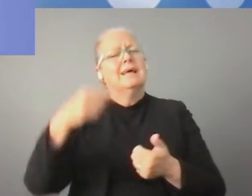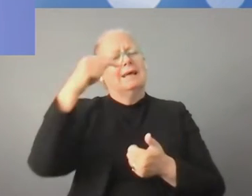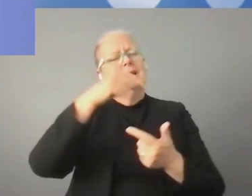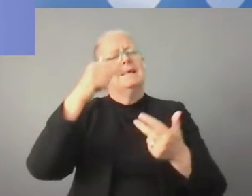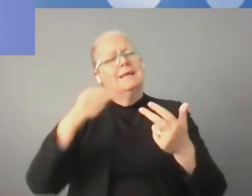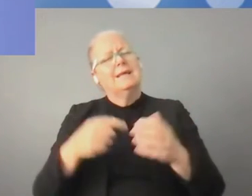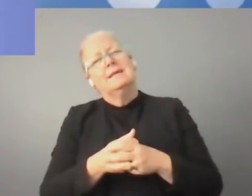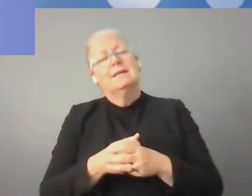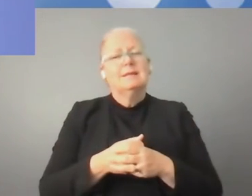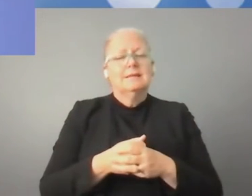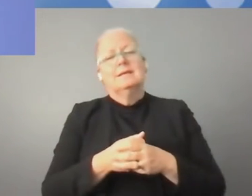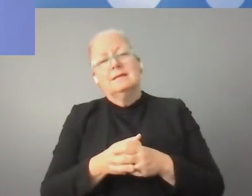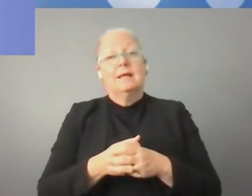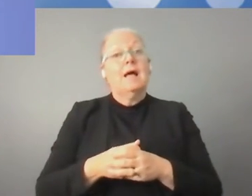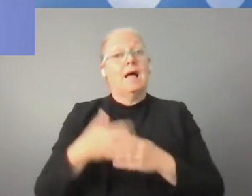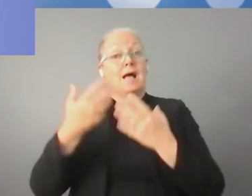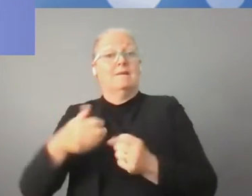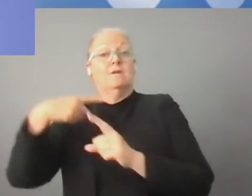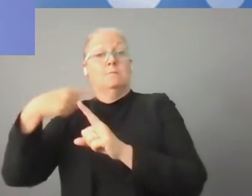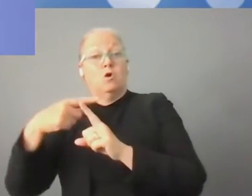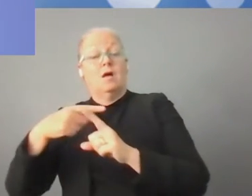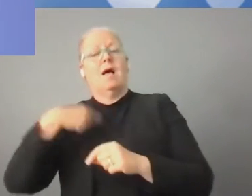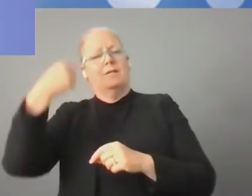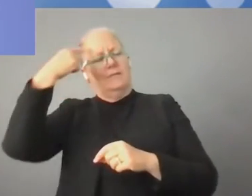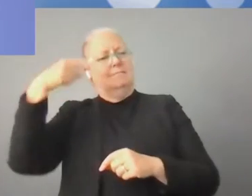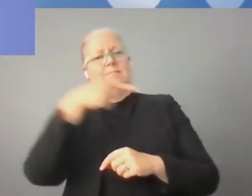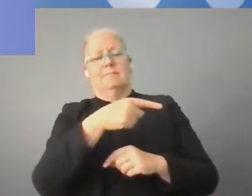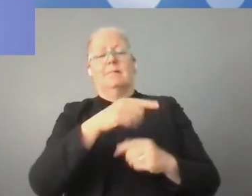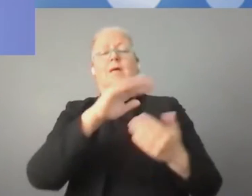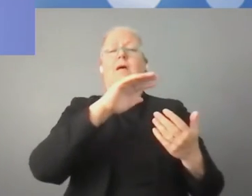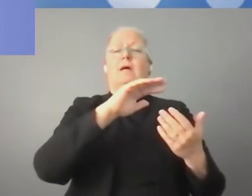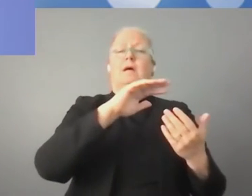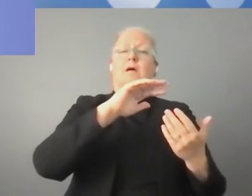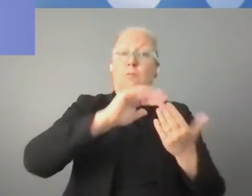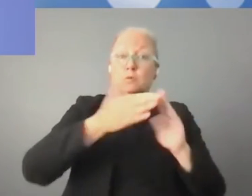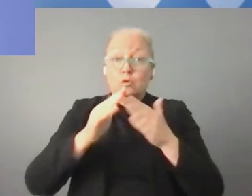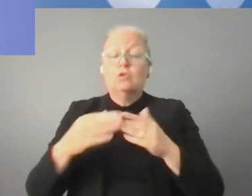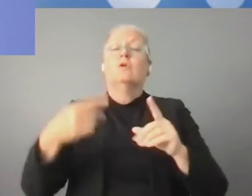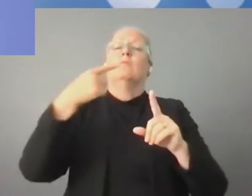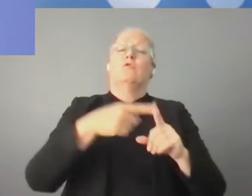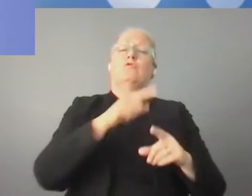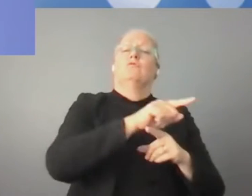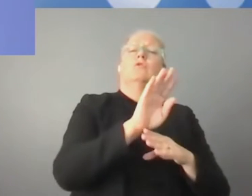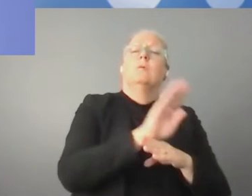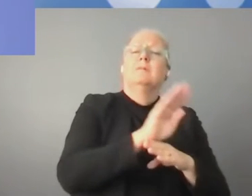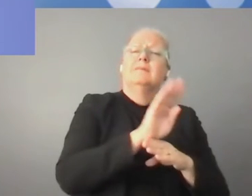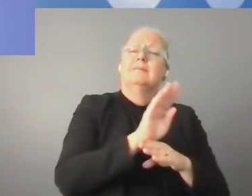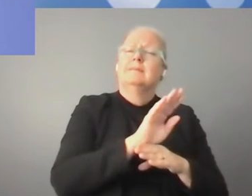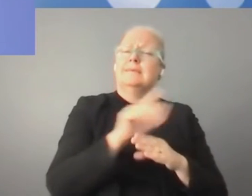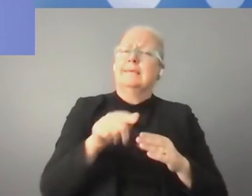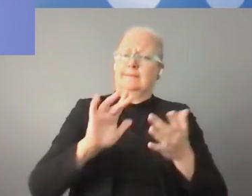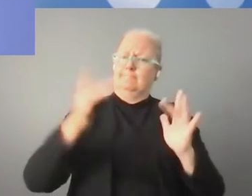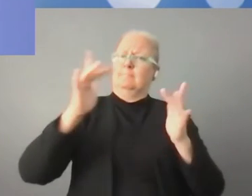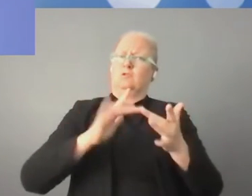has prompted not just the businesses, but also the societies to say, it's actually possible to digitalise much more. So, they have been